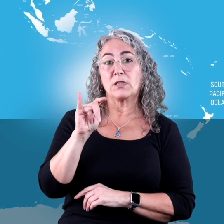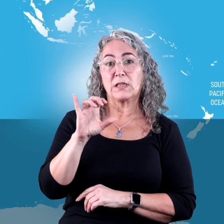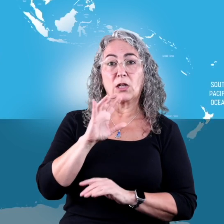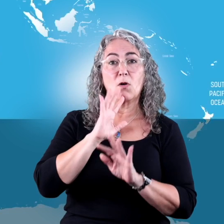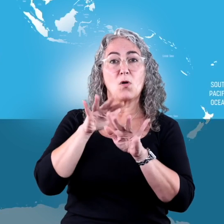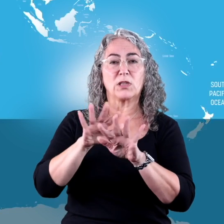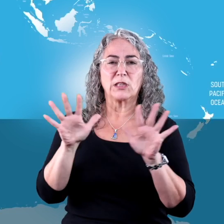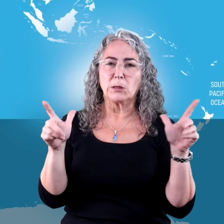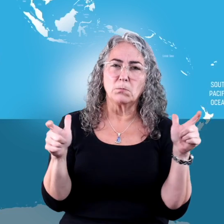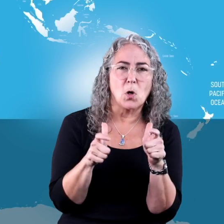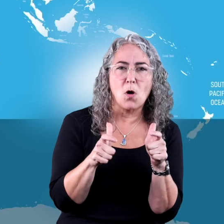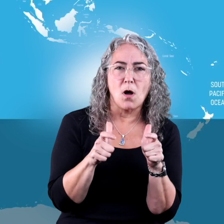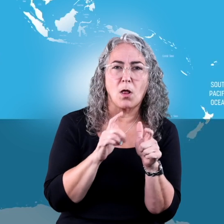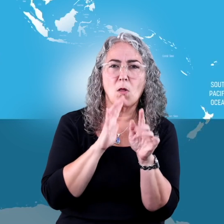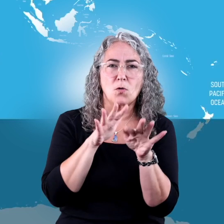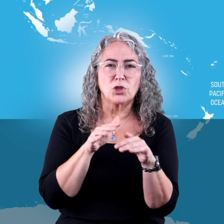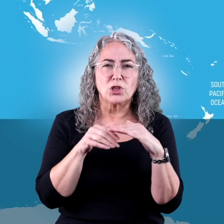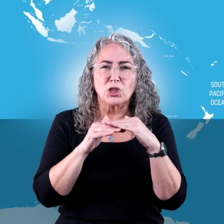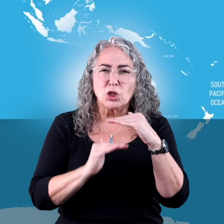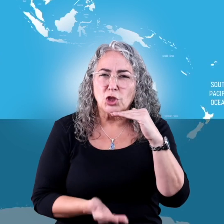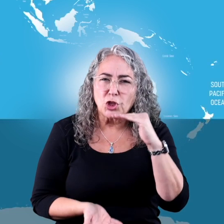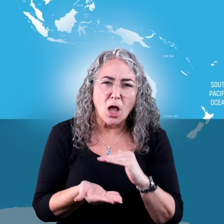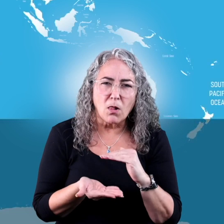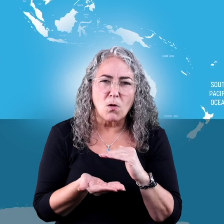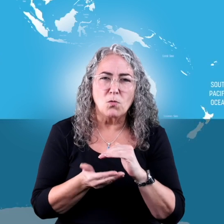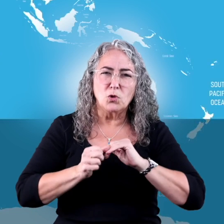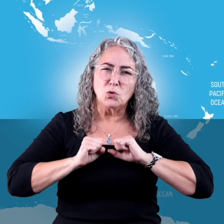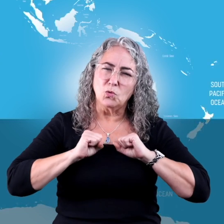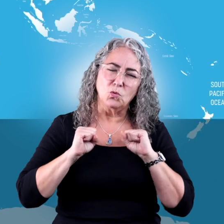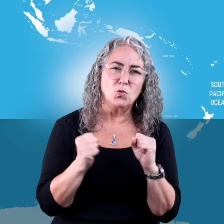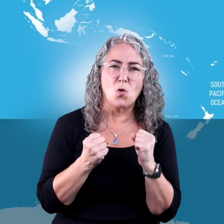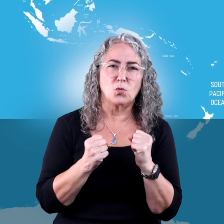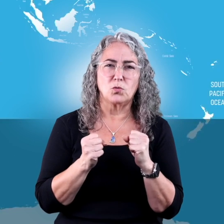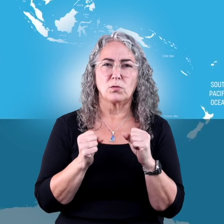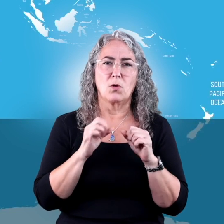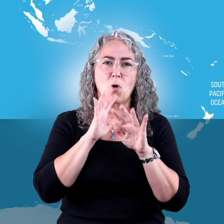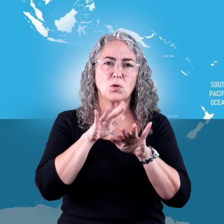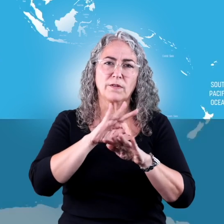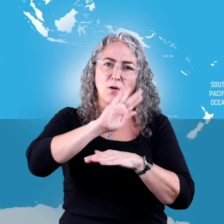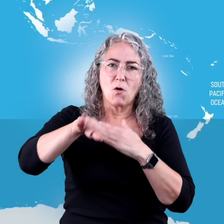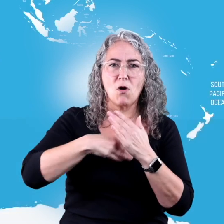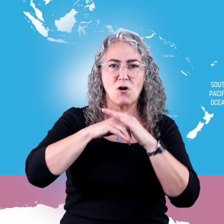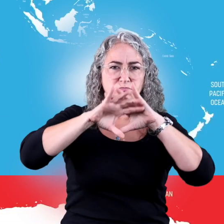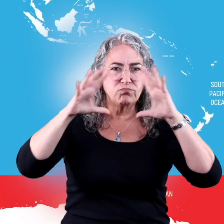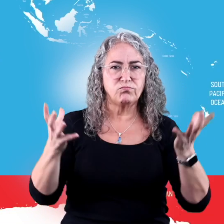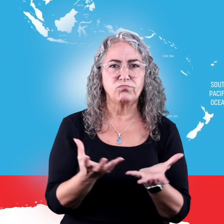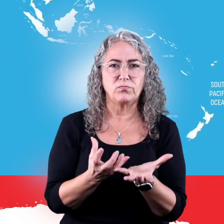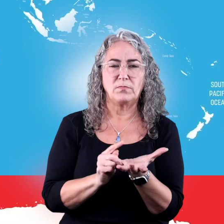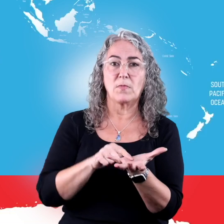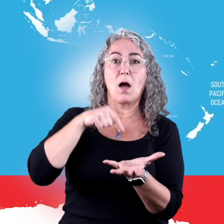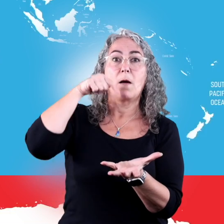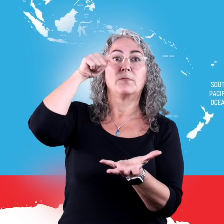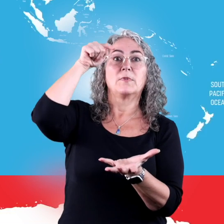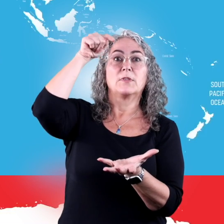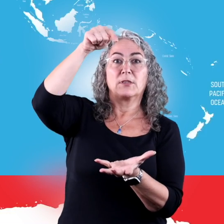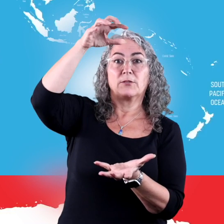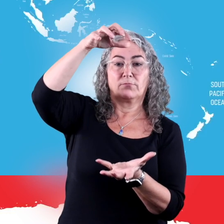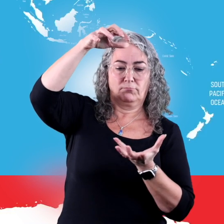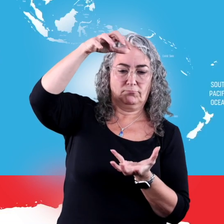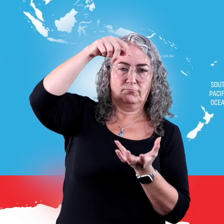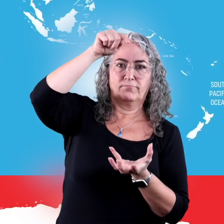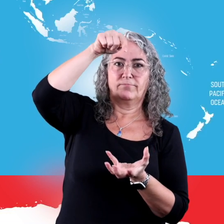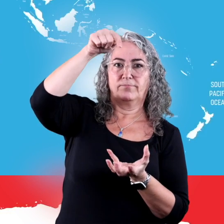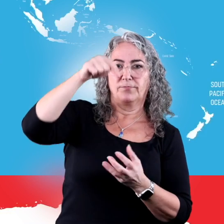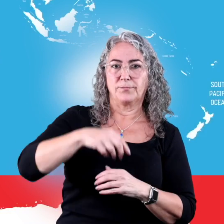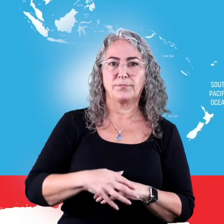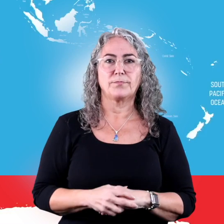Arctic Ocean is the smallest, shallowest, and coldest of all the oceans. It is on the opposite side of the world